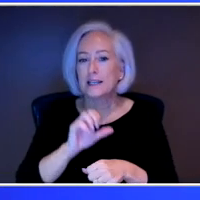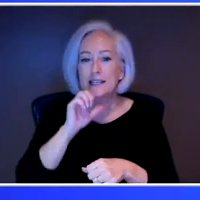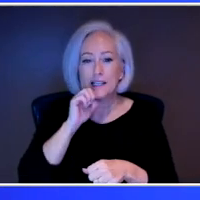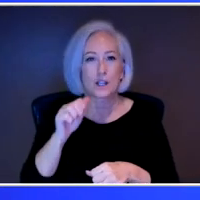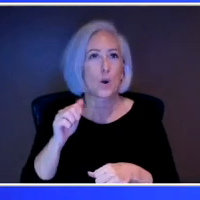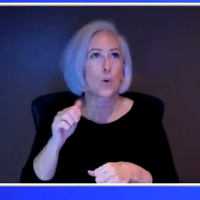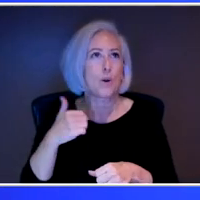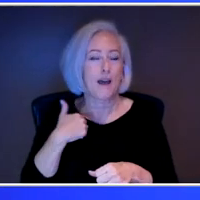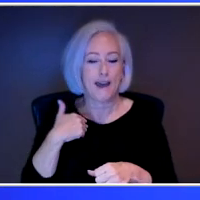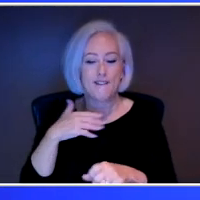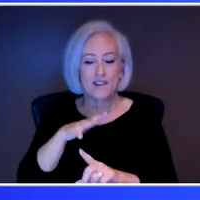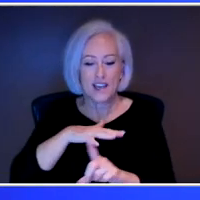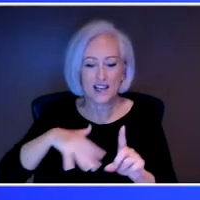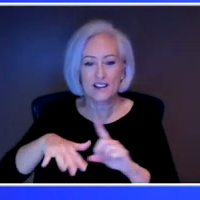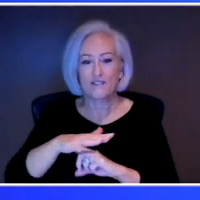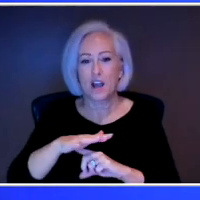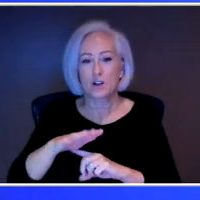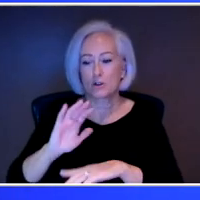have it at my desk.